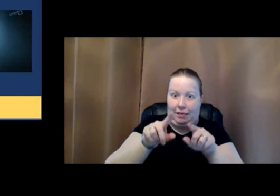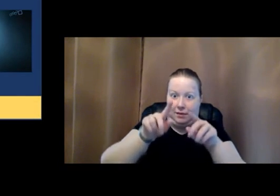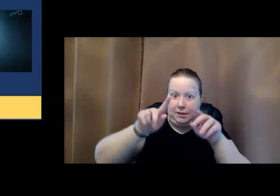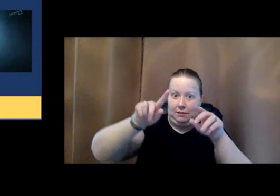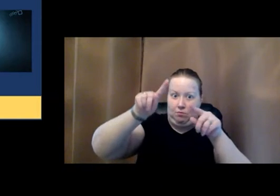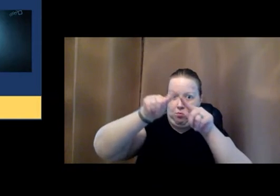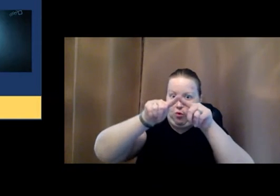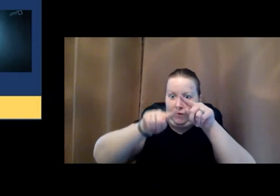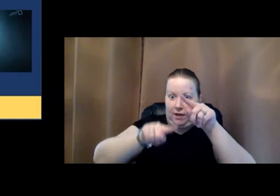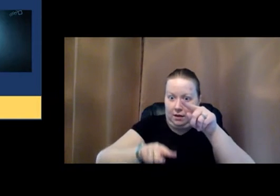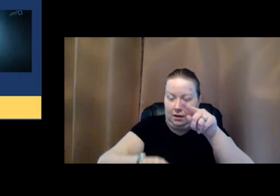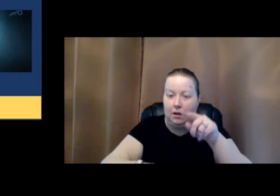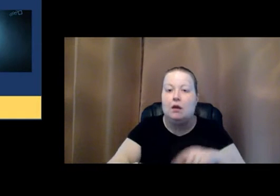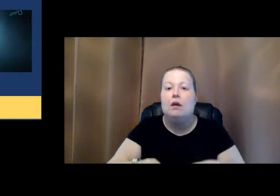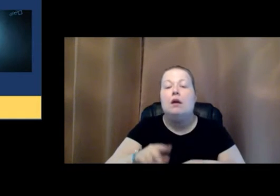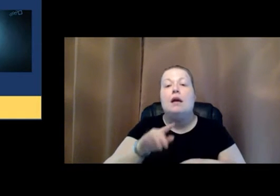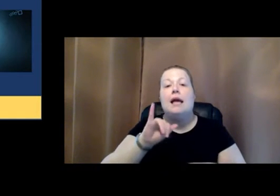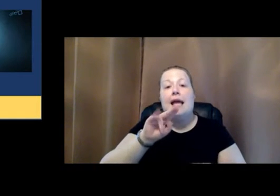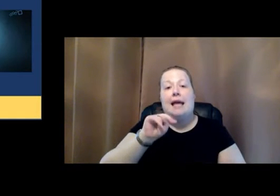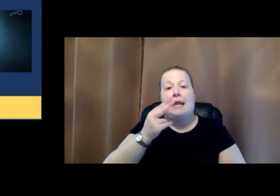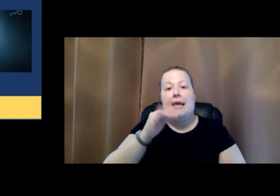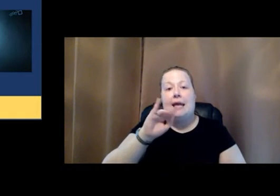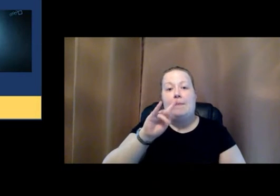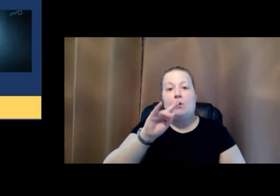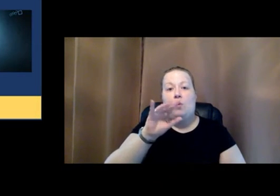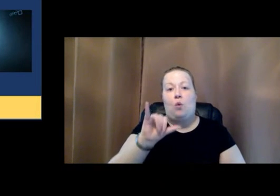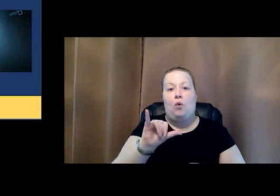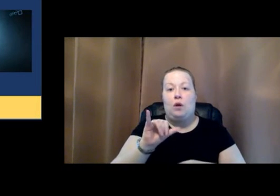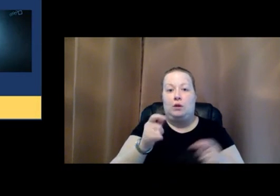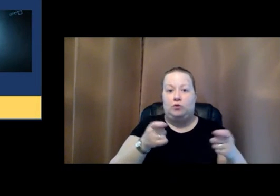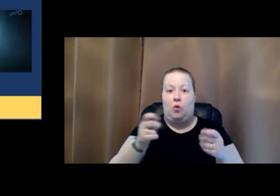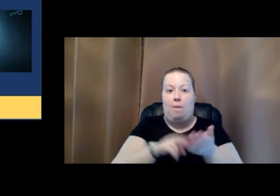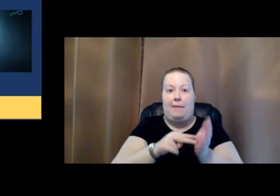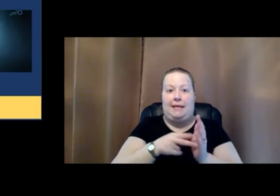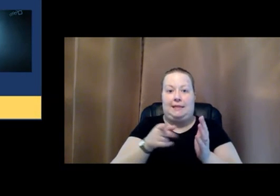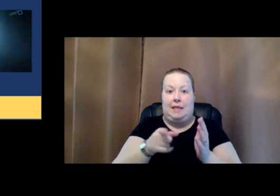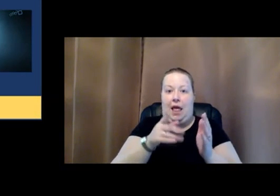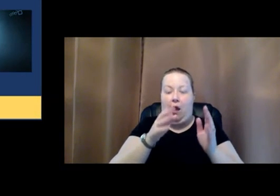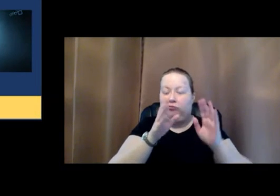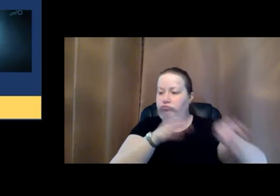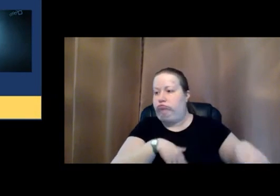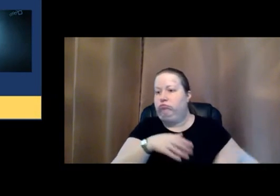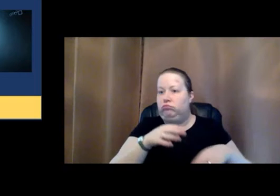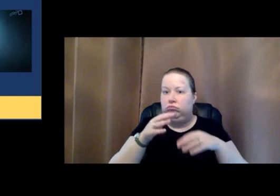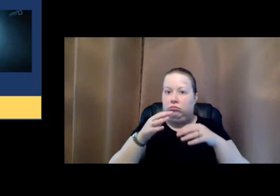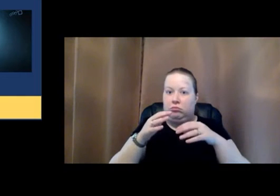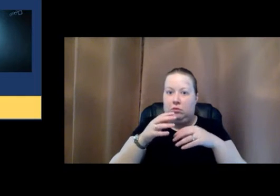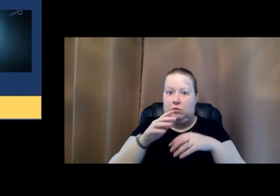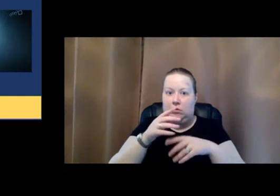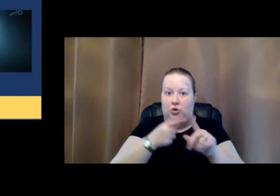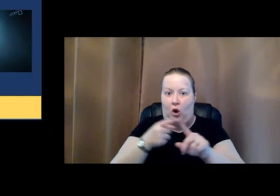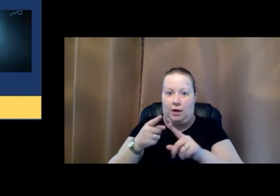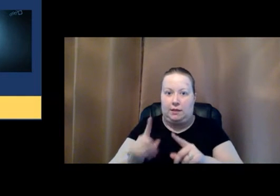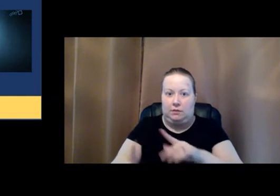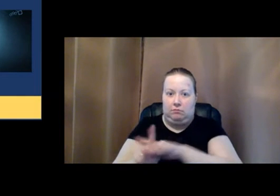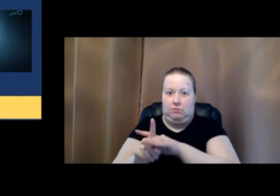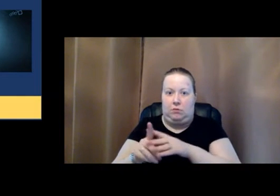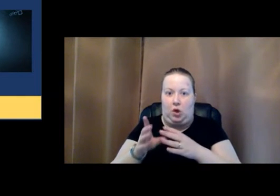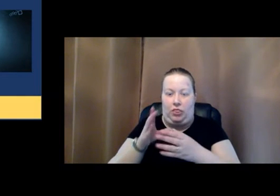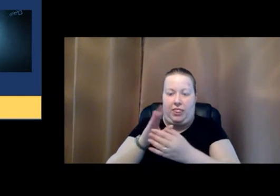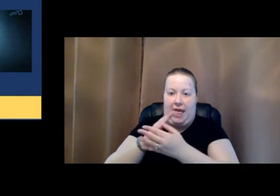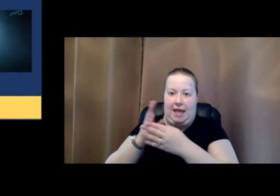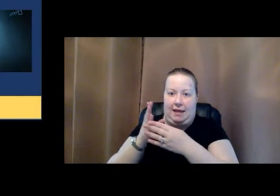Inhibitory control, so that there are distracting targets that pop up, say, on the periphery or edges of the screens. And those distracting